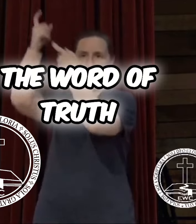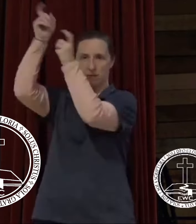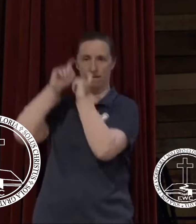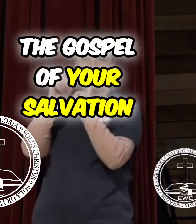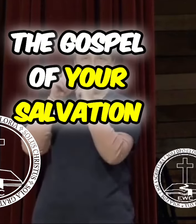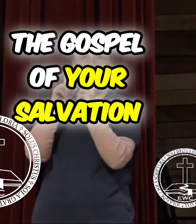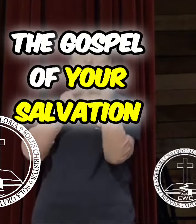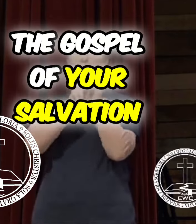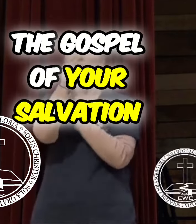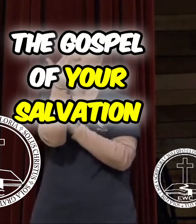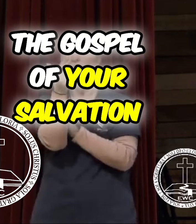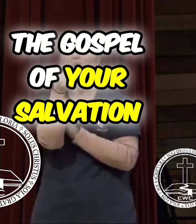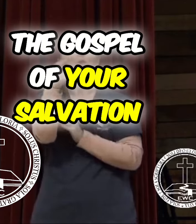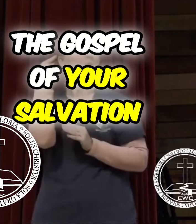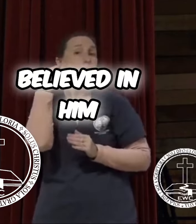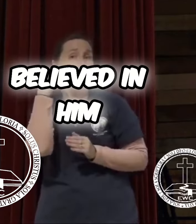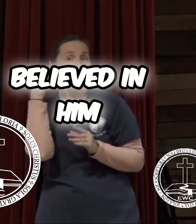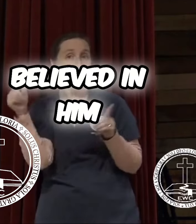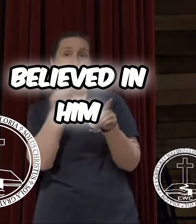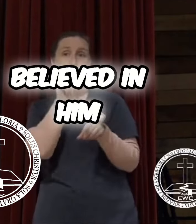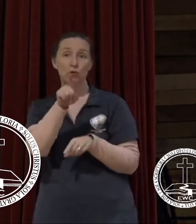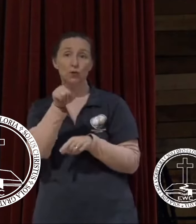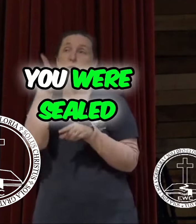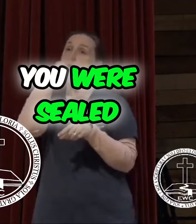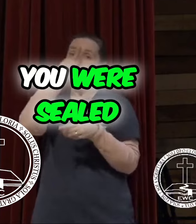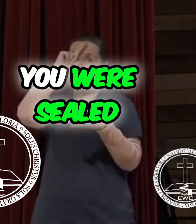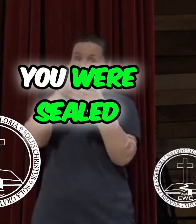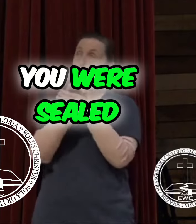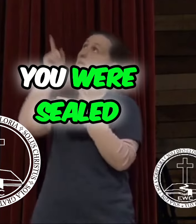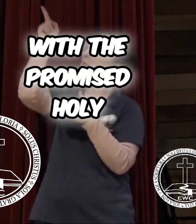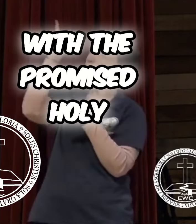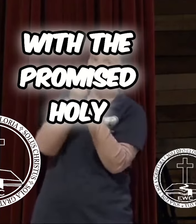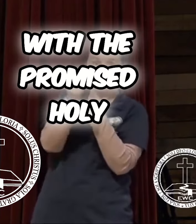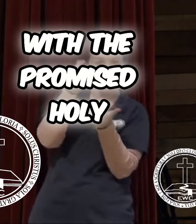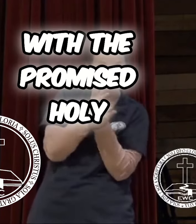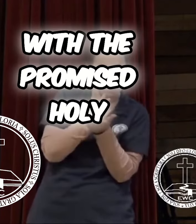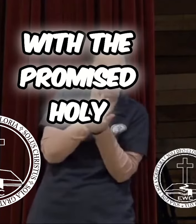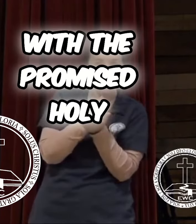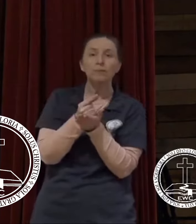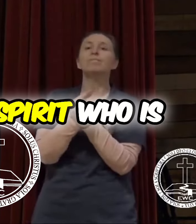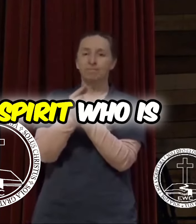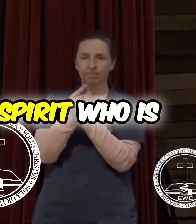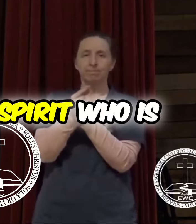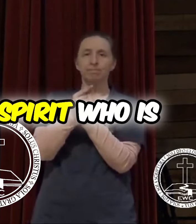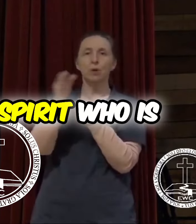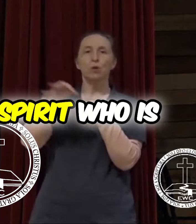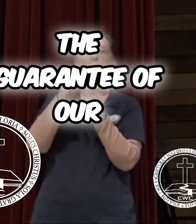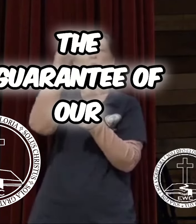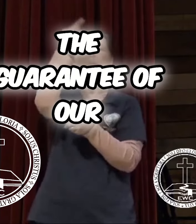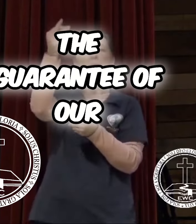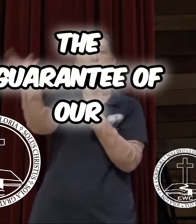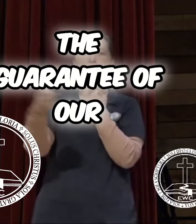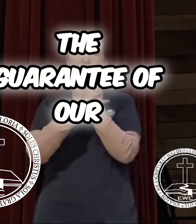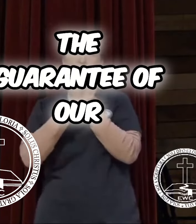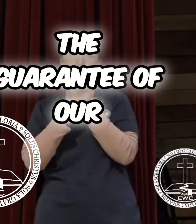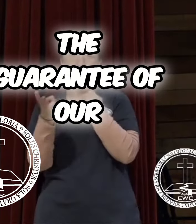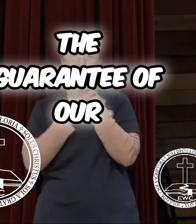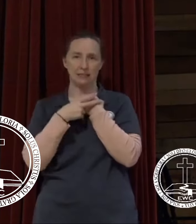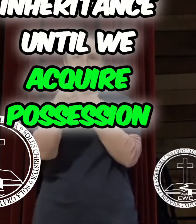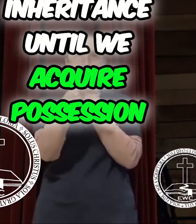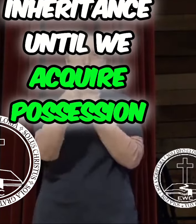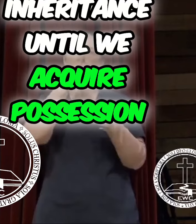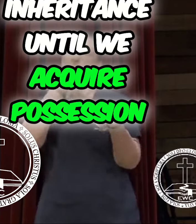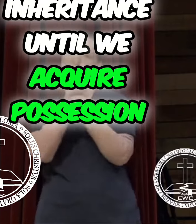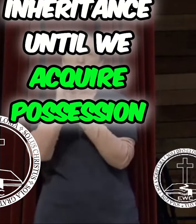the word of truth, the gospel of your salvation, believed in him, you were sealed with the promised Holy Spirit, who is the guarantee of